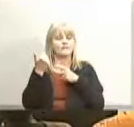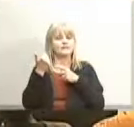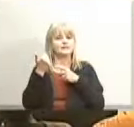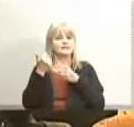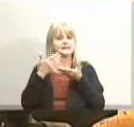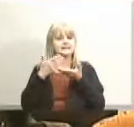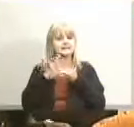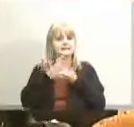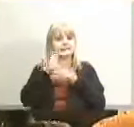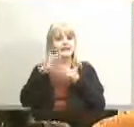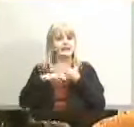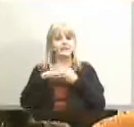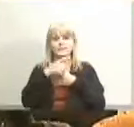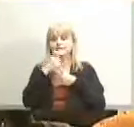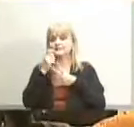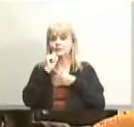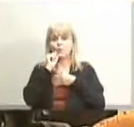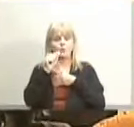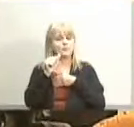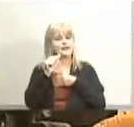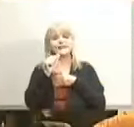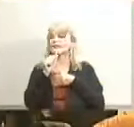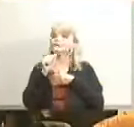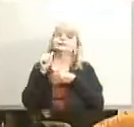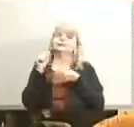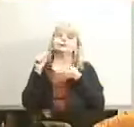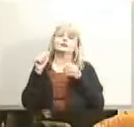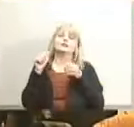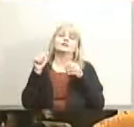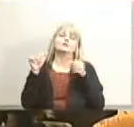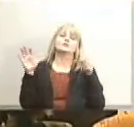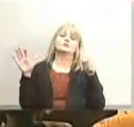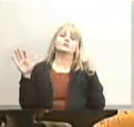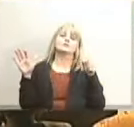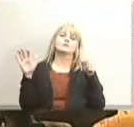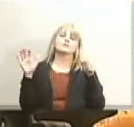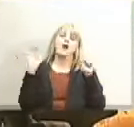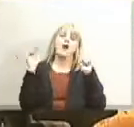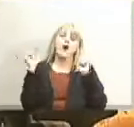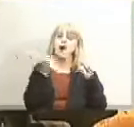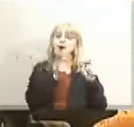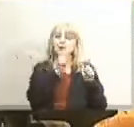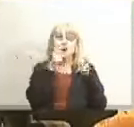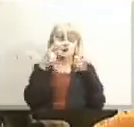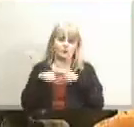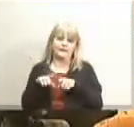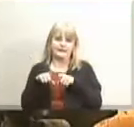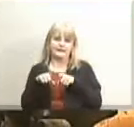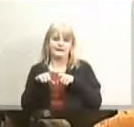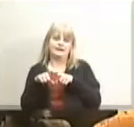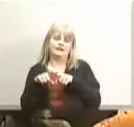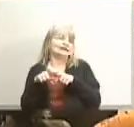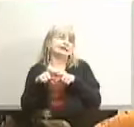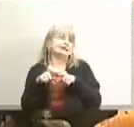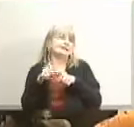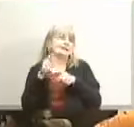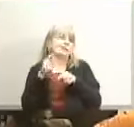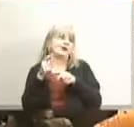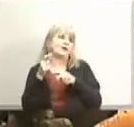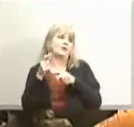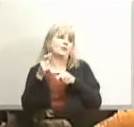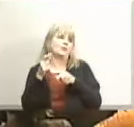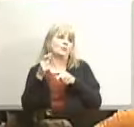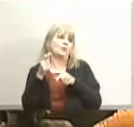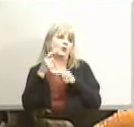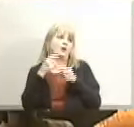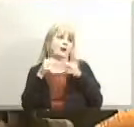it will not be unanimously consented to so we will then come back to it um in a minute so